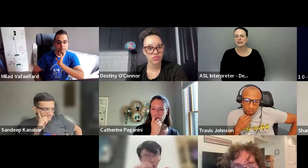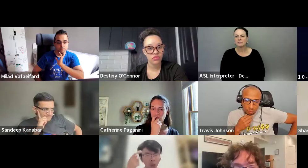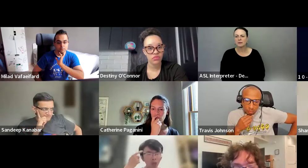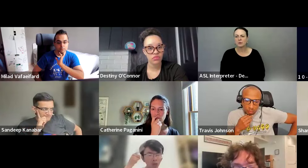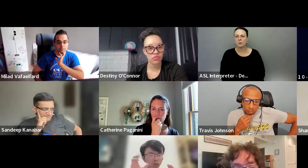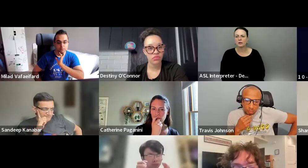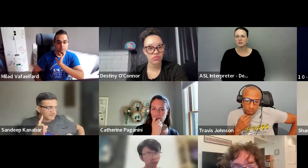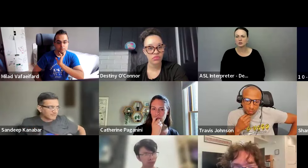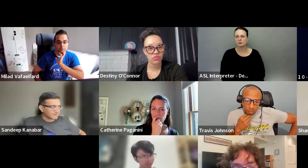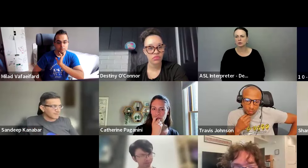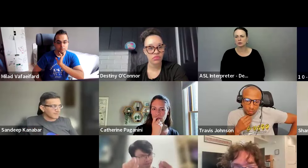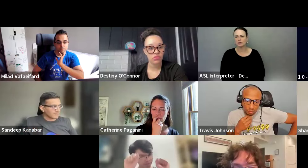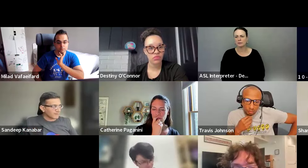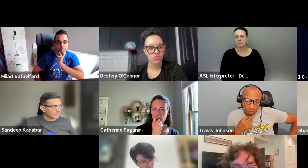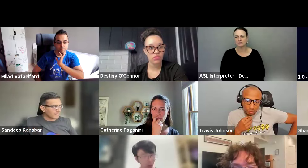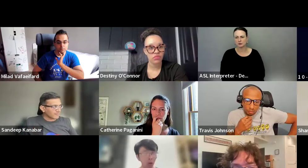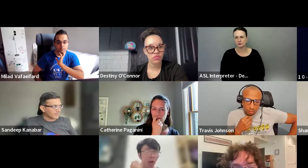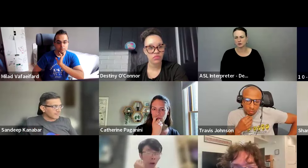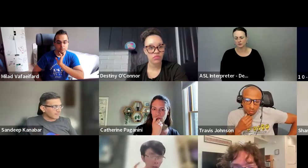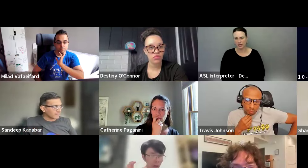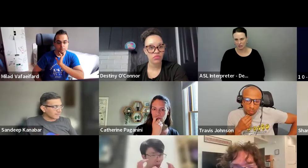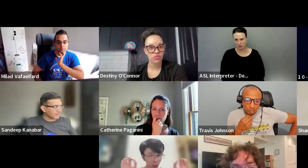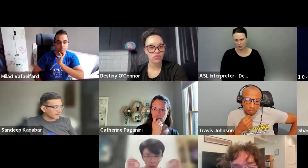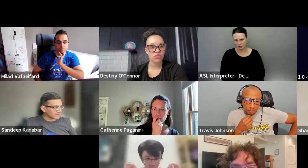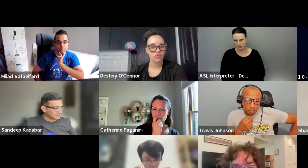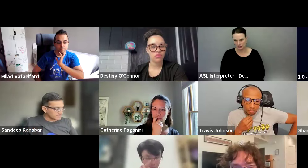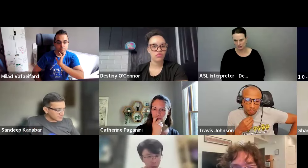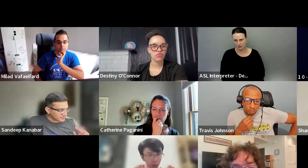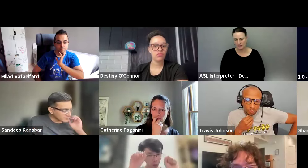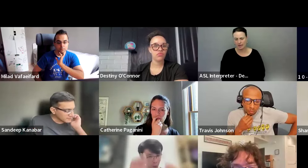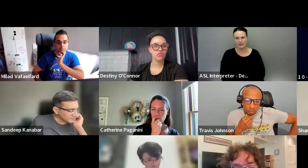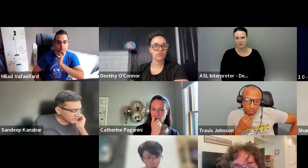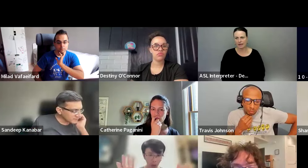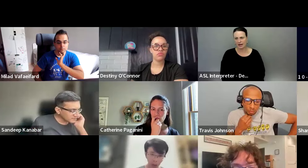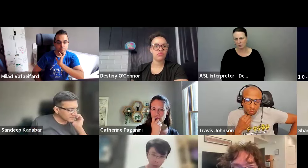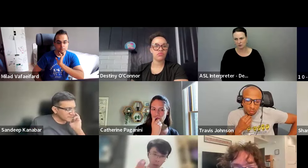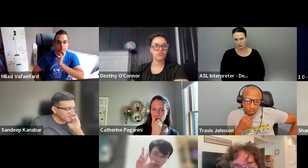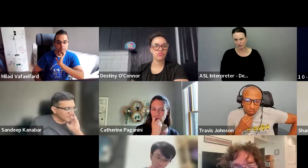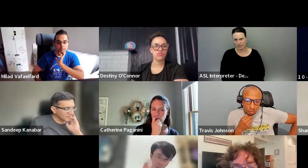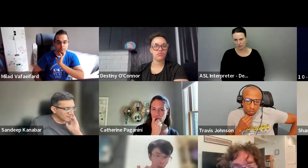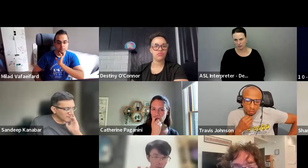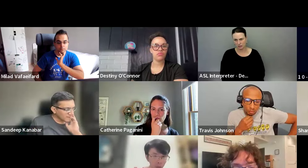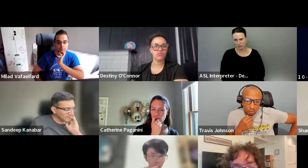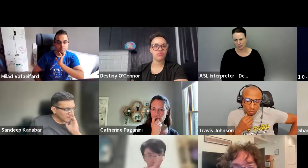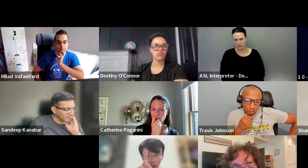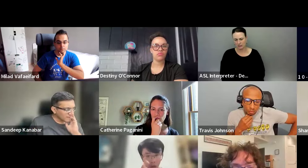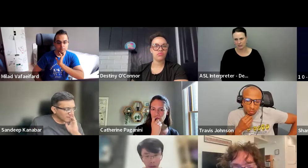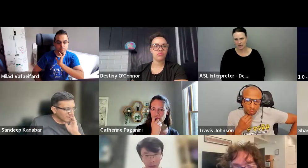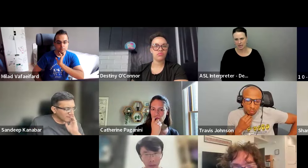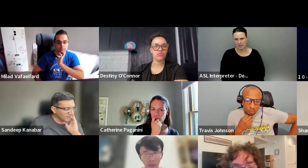If people want to learn about certain certifications and they don't have those certifications,